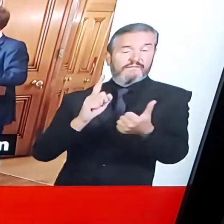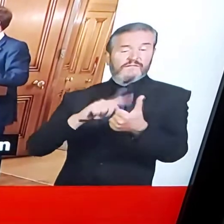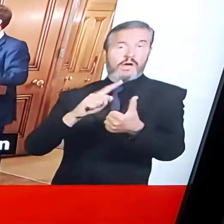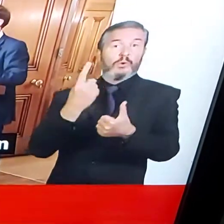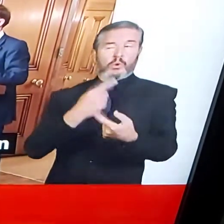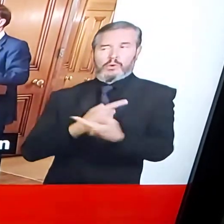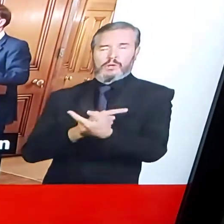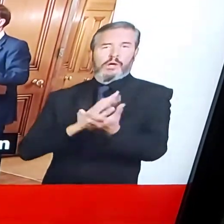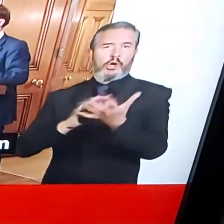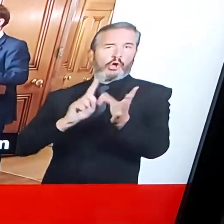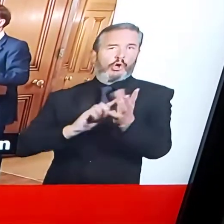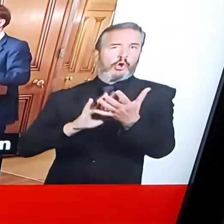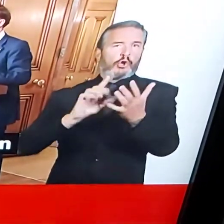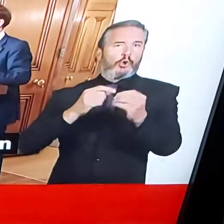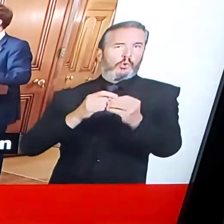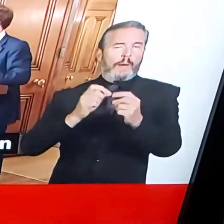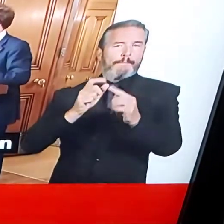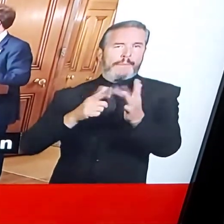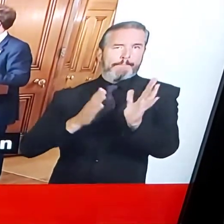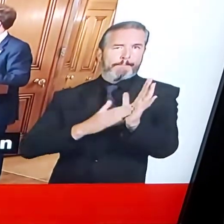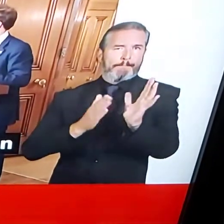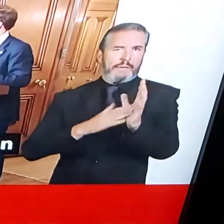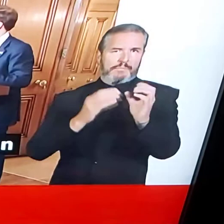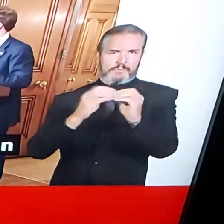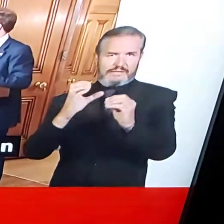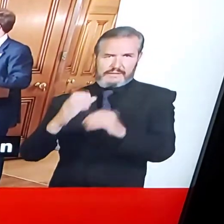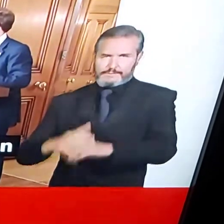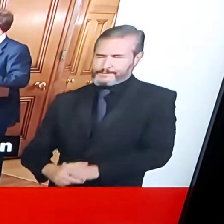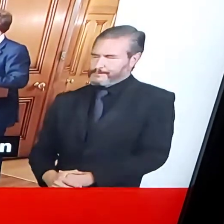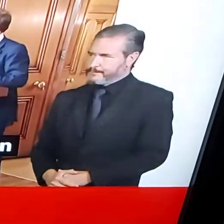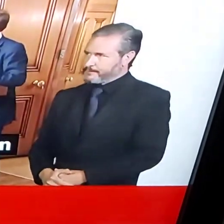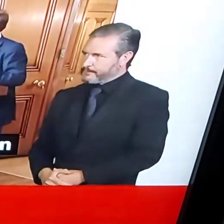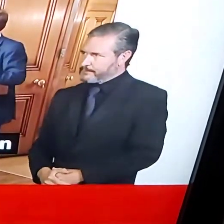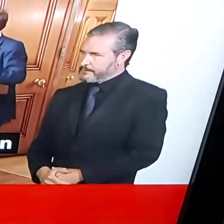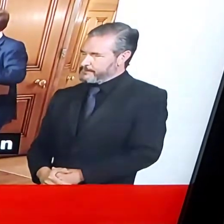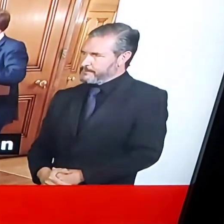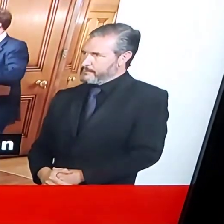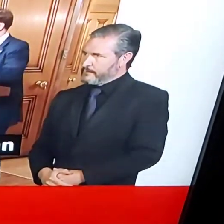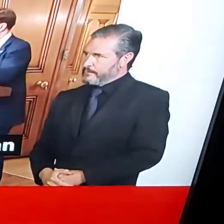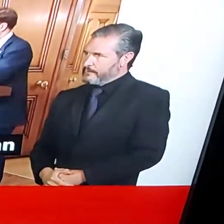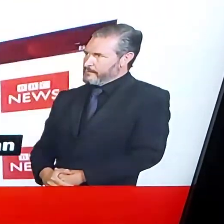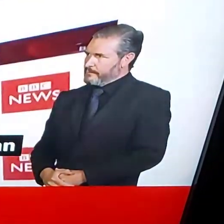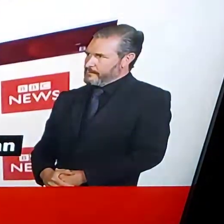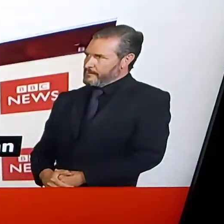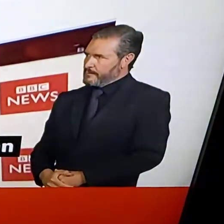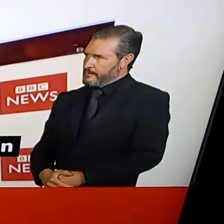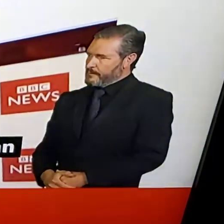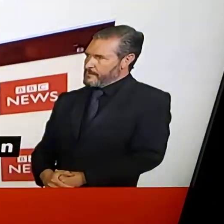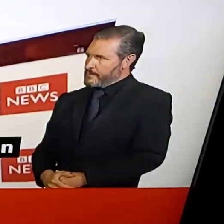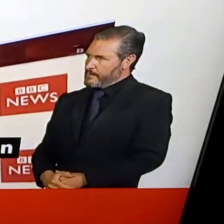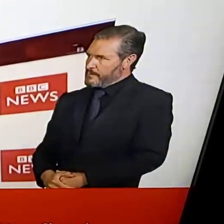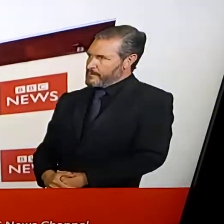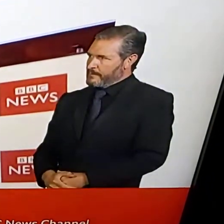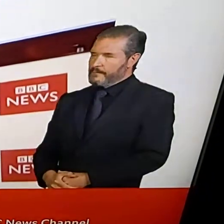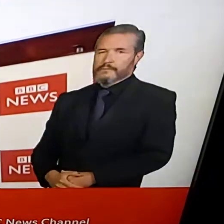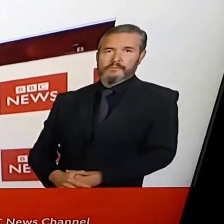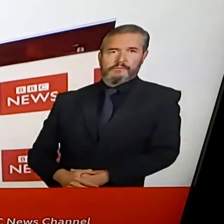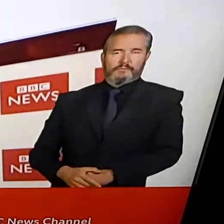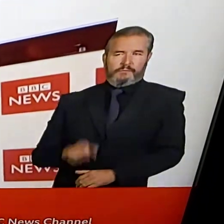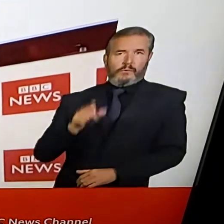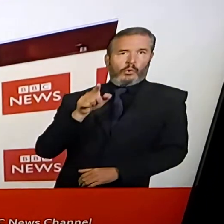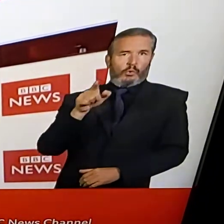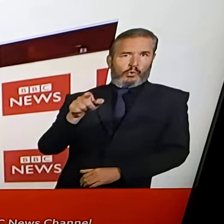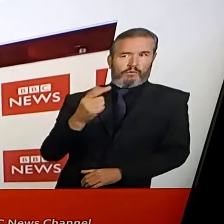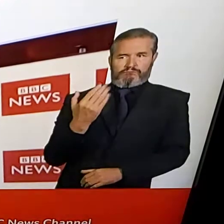The bars and shops will need enough customers, as some Tory MPs are arguing for a shake to get the balance. Our